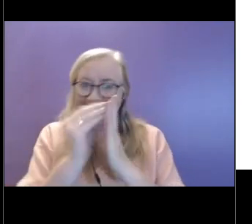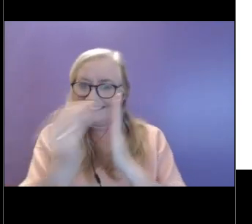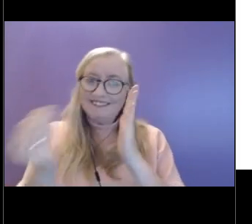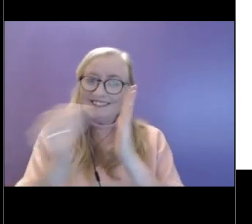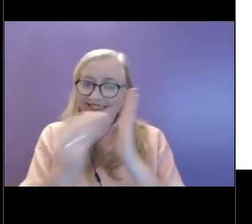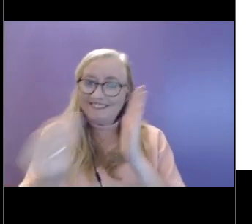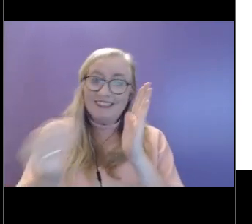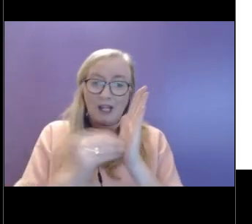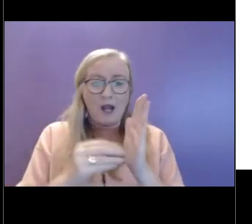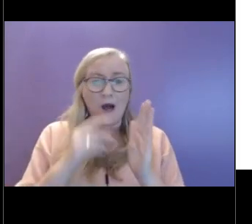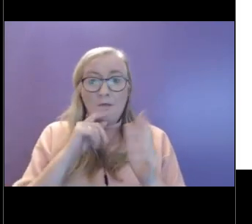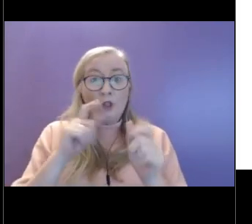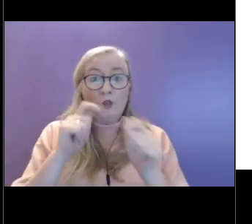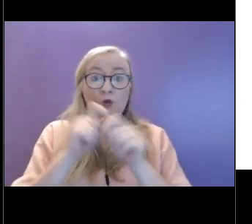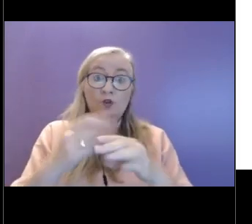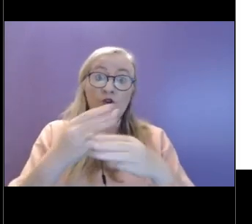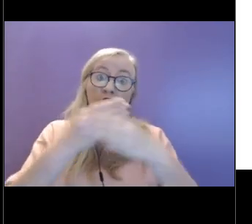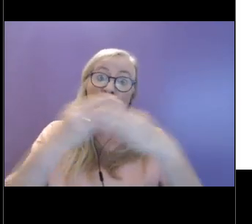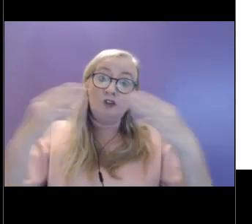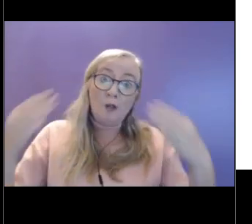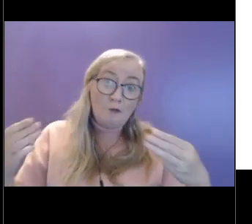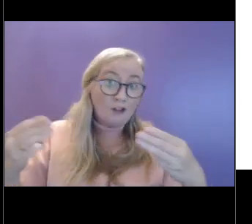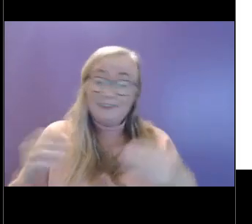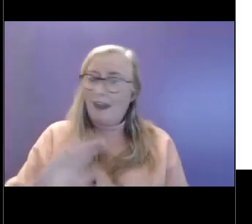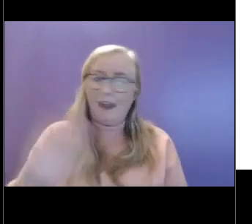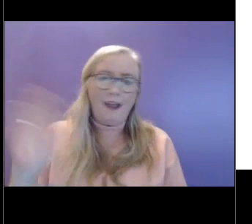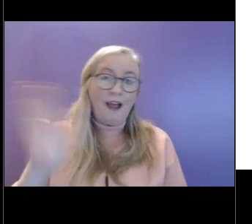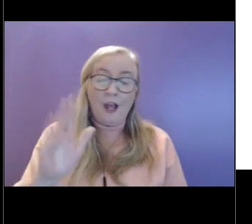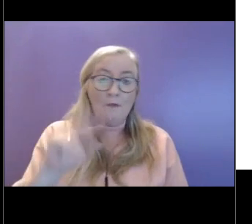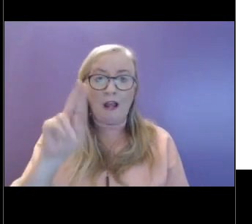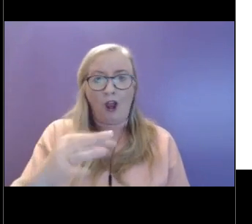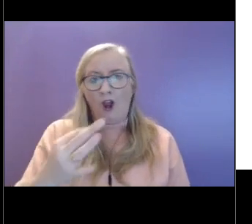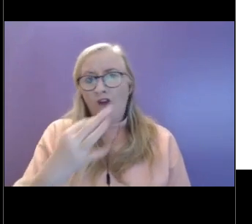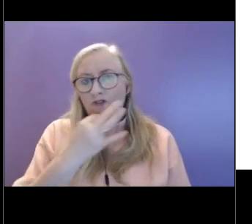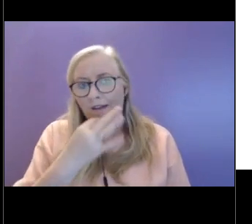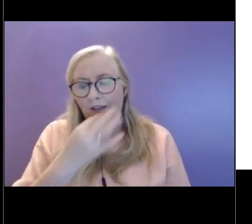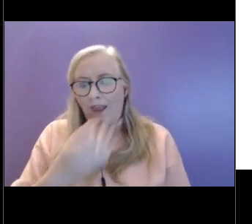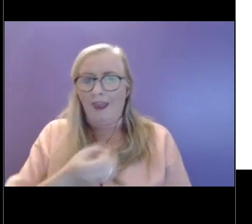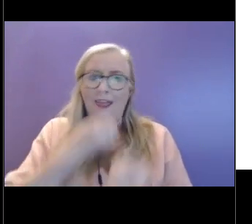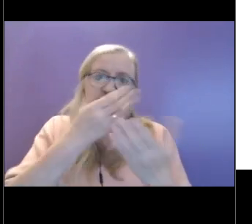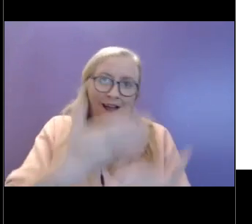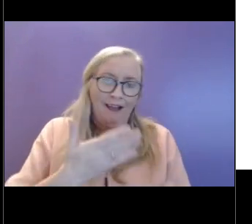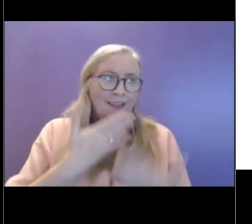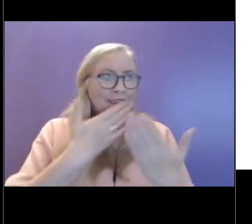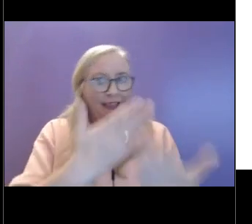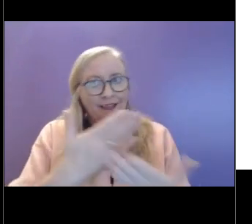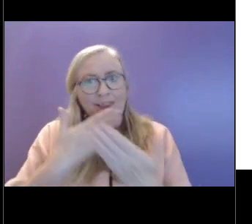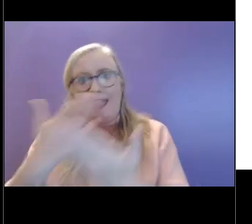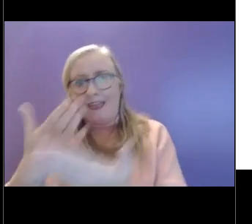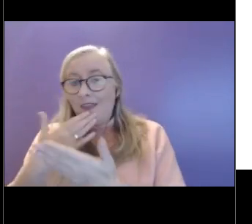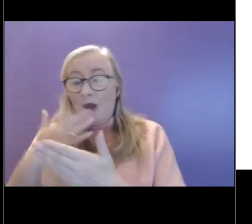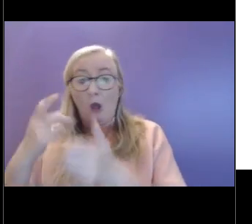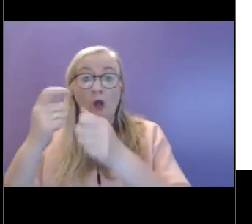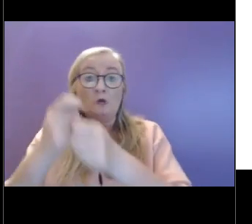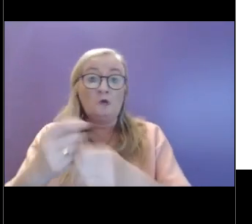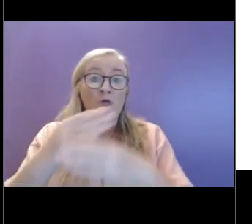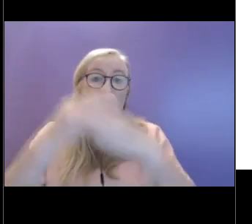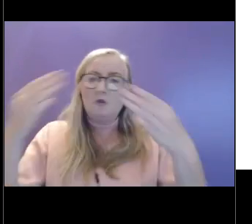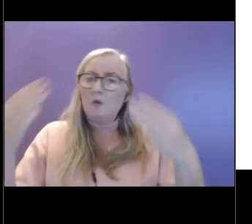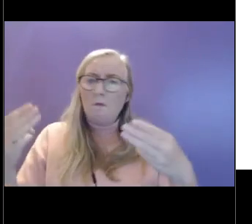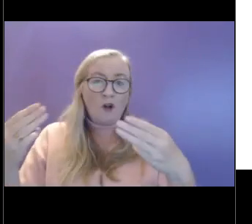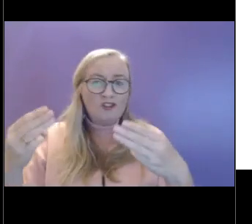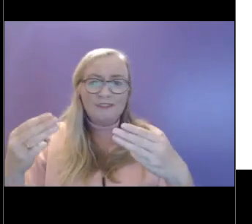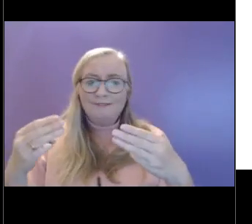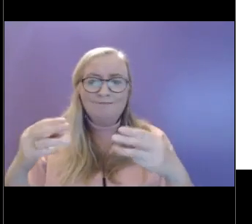we can get really into being grateful and expressing gratitude, but it can have a dwindling